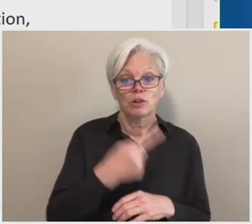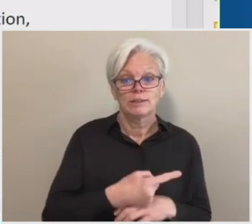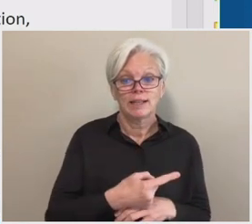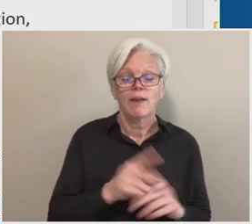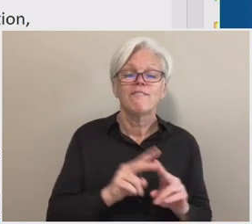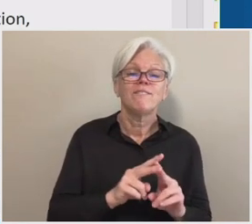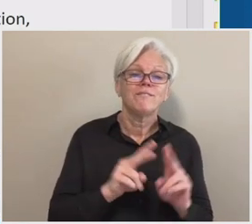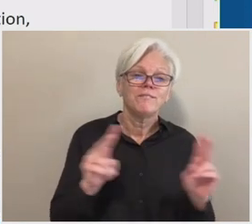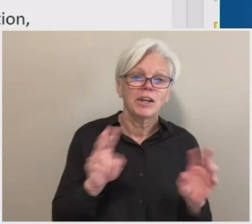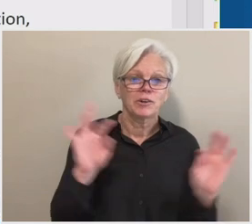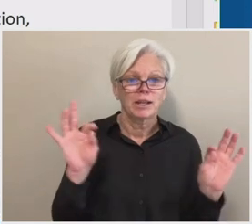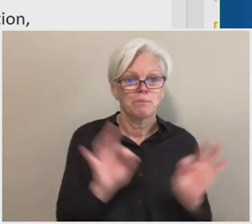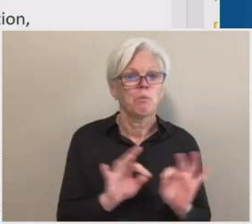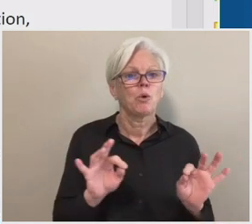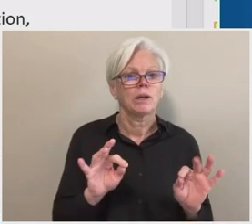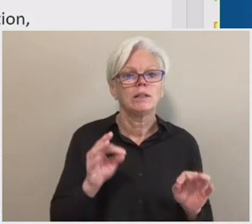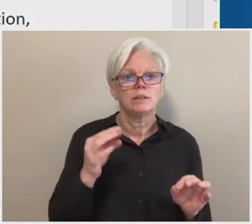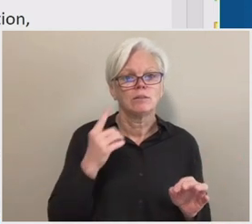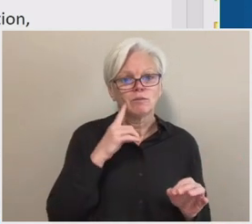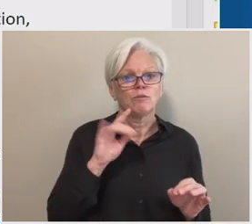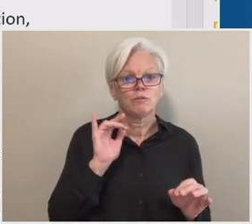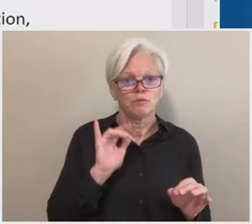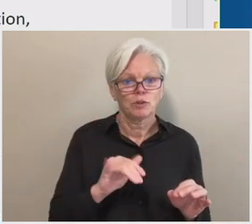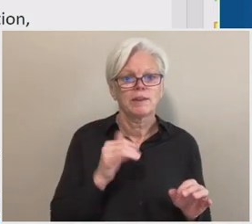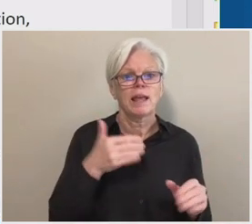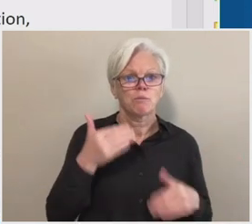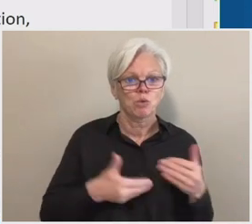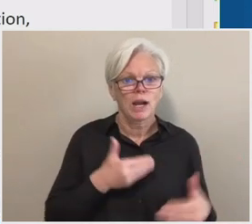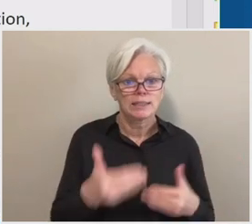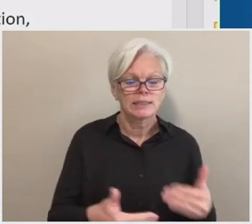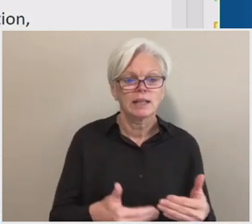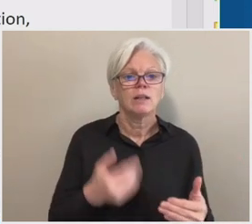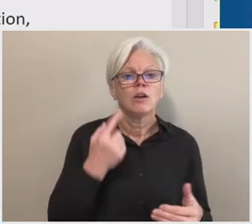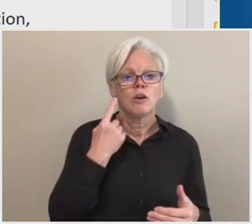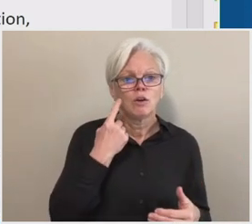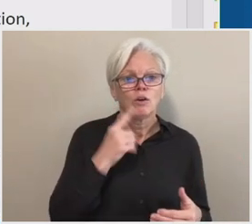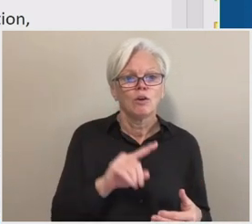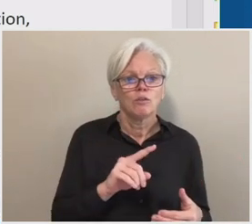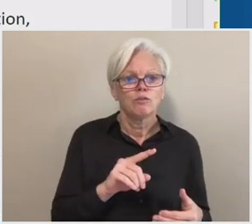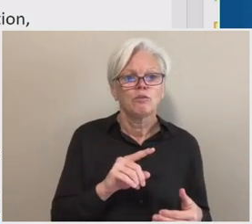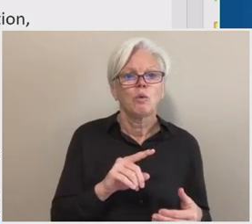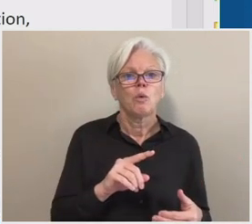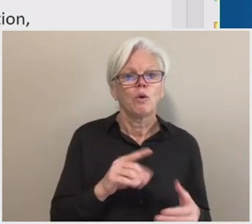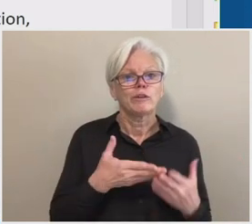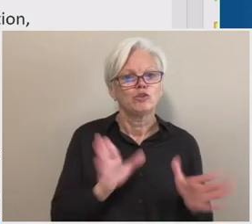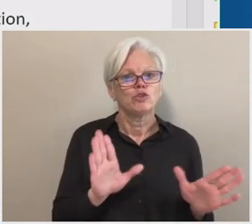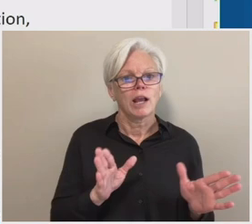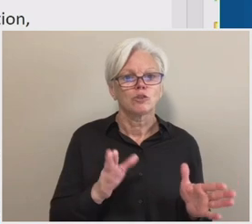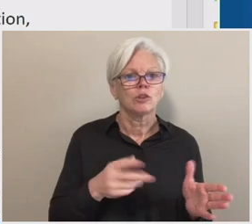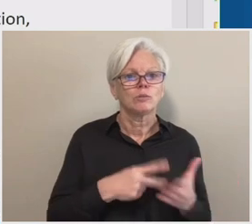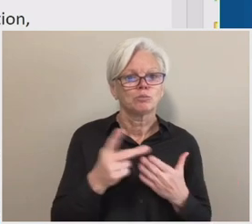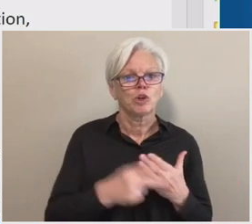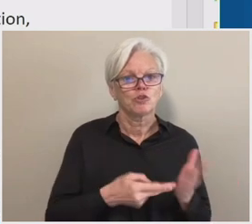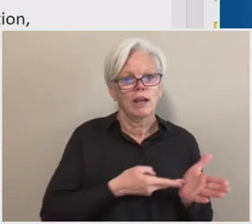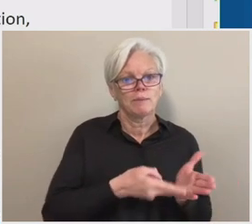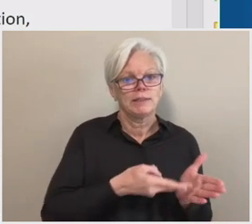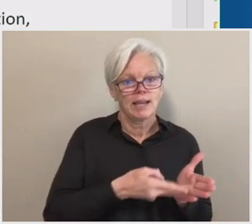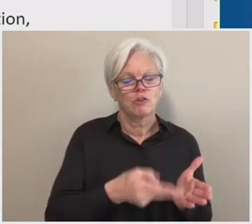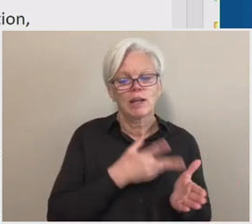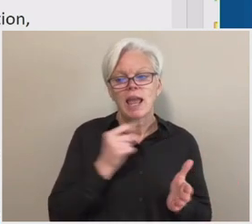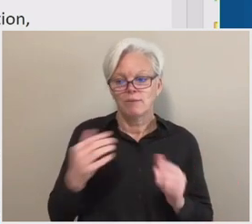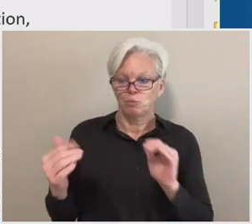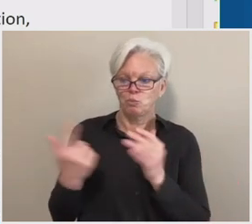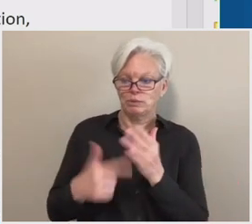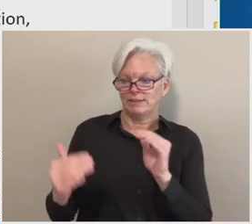important part, uh, of the R2T4 process, uh, both for general program integrity and for fairness to students. Um,